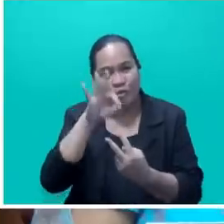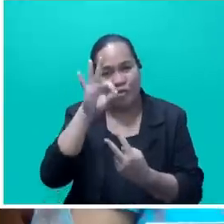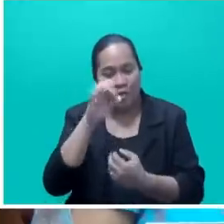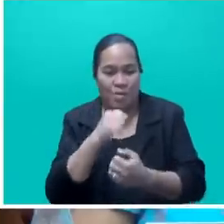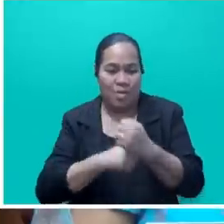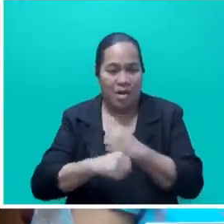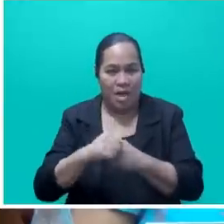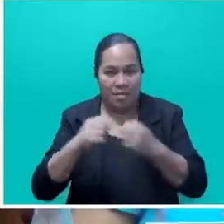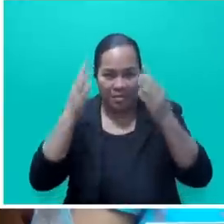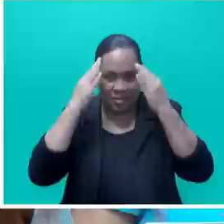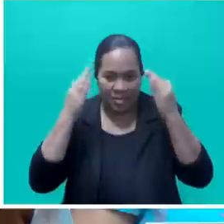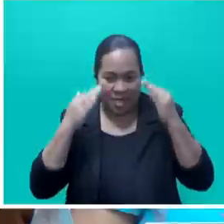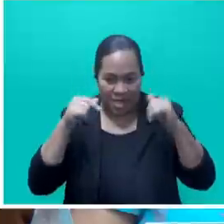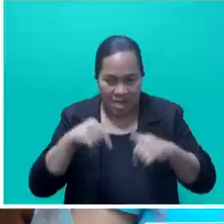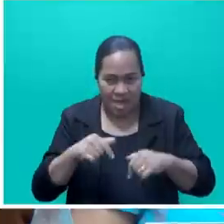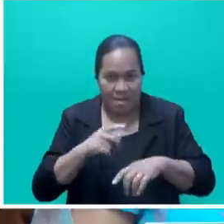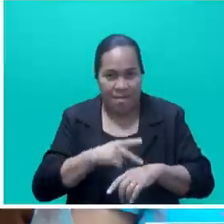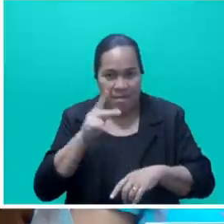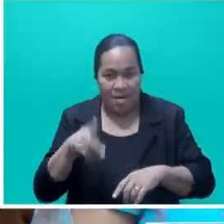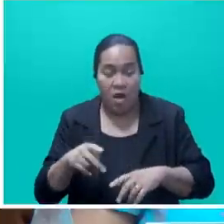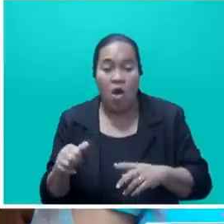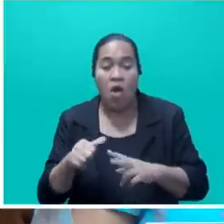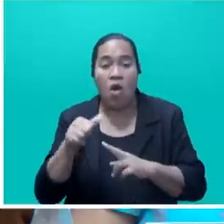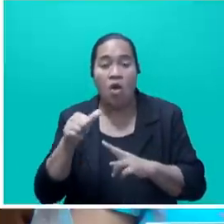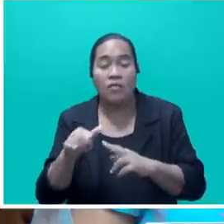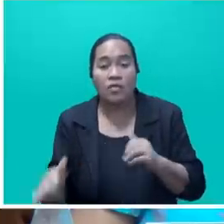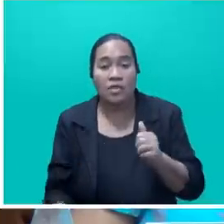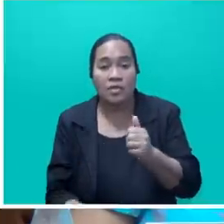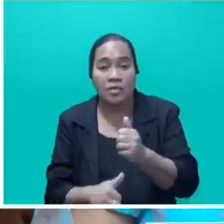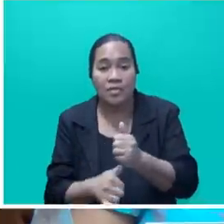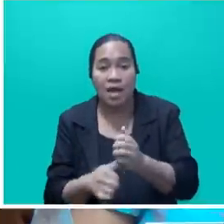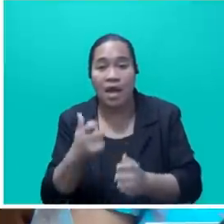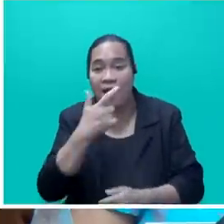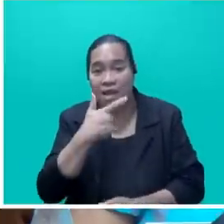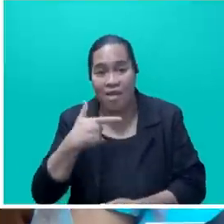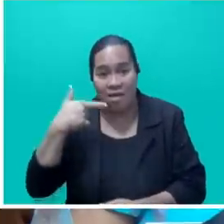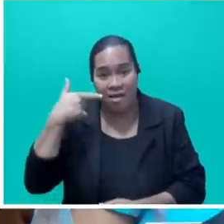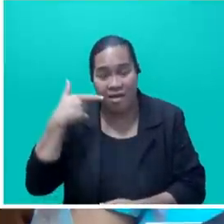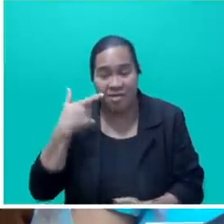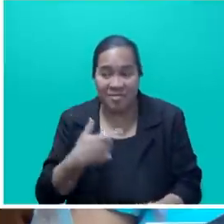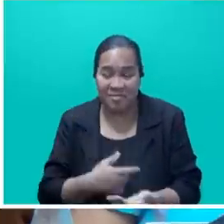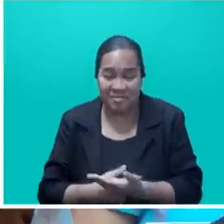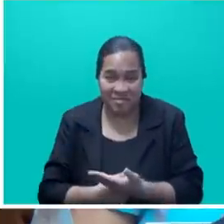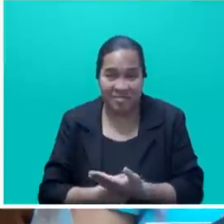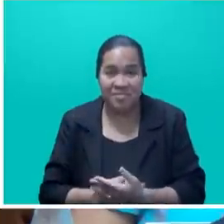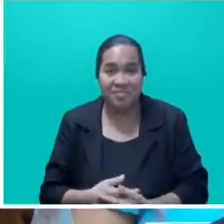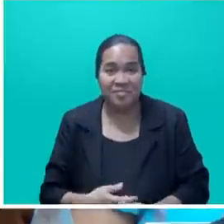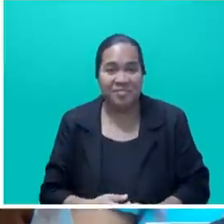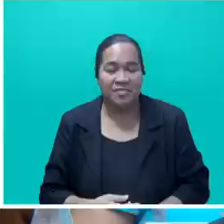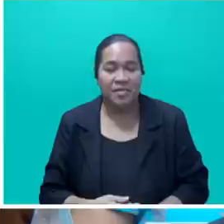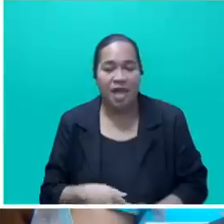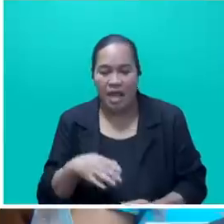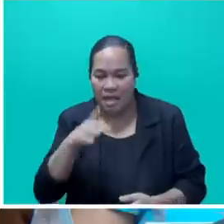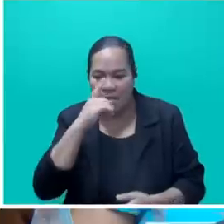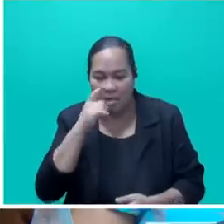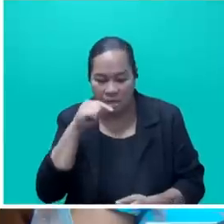High Office, and to the Deputy Speaker, Honourable Lennarangaritambua, in August's house, and the people of Fiji